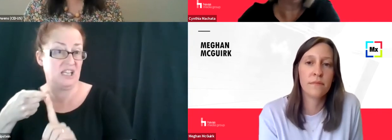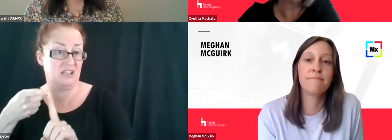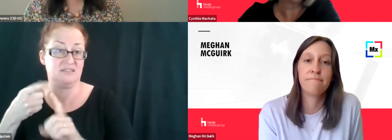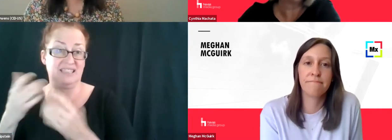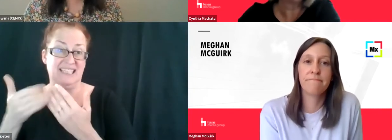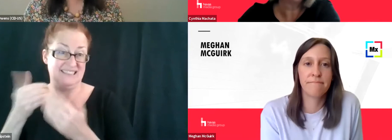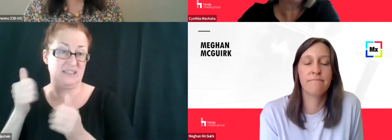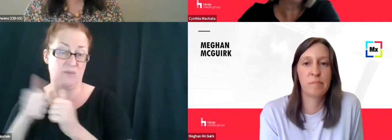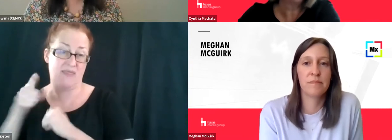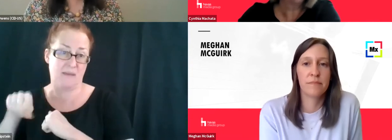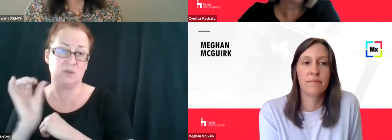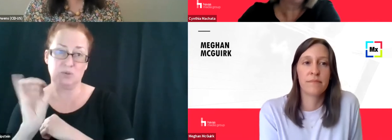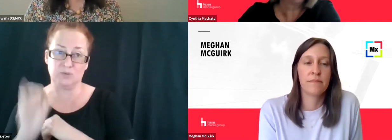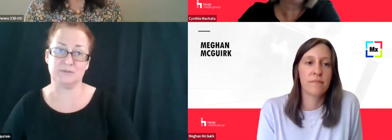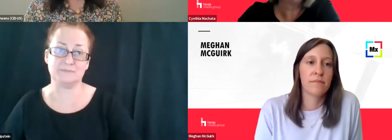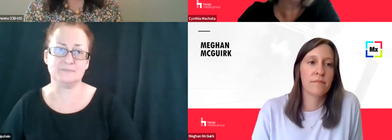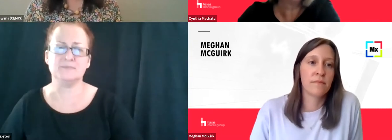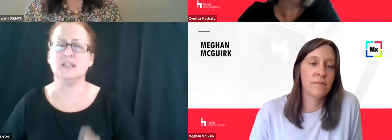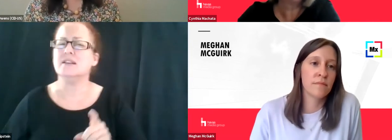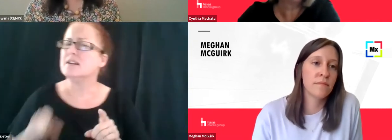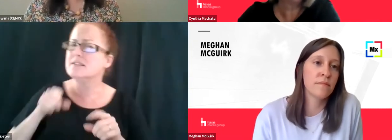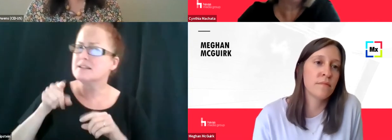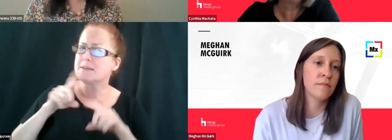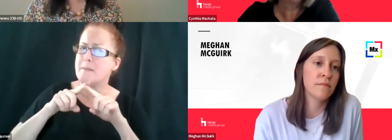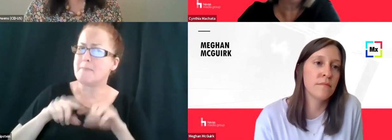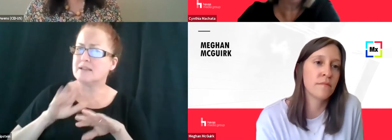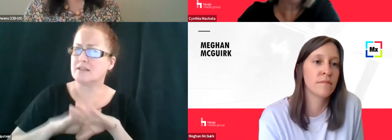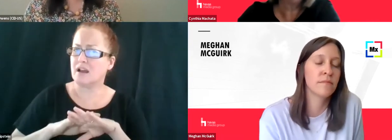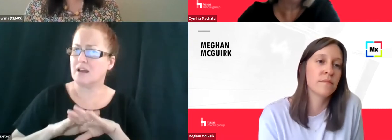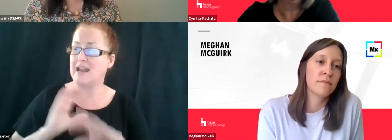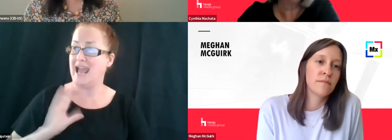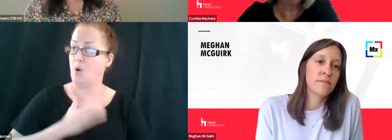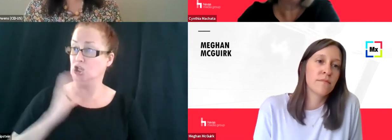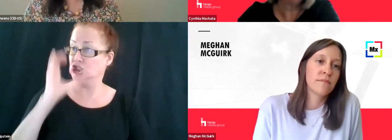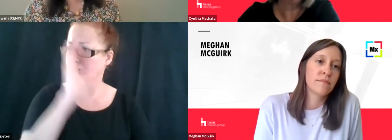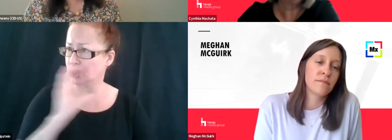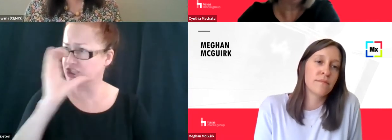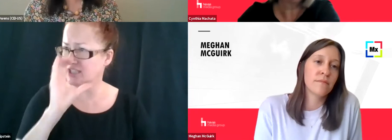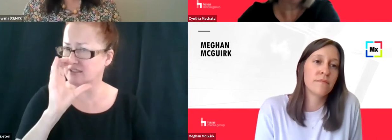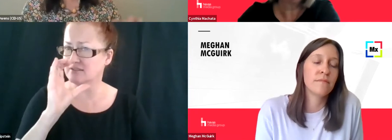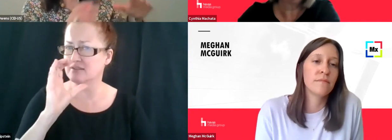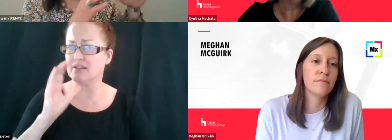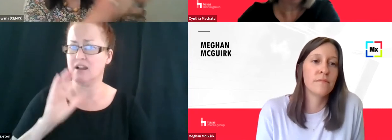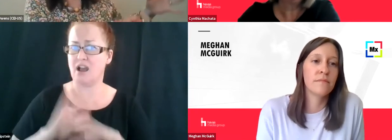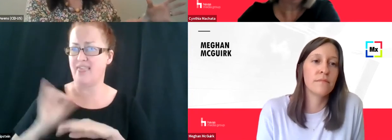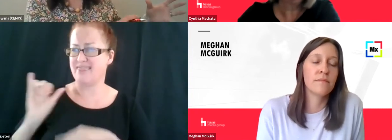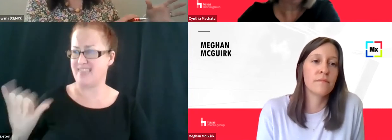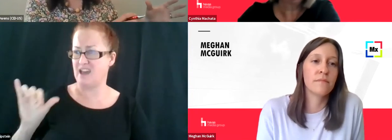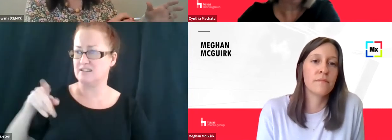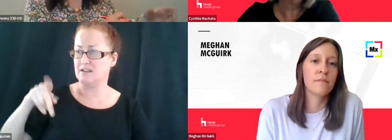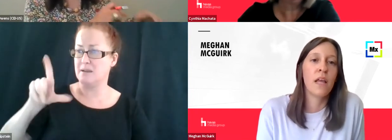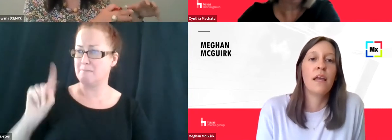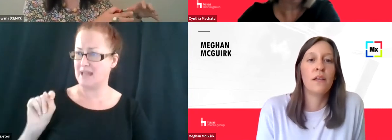that they're using. And is this based just on all the searching we're doing on their platform or on other